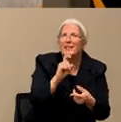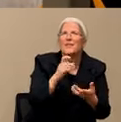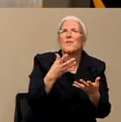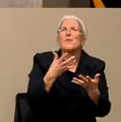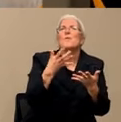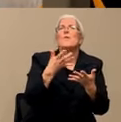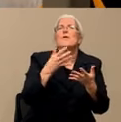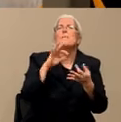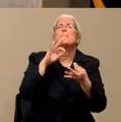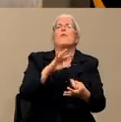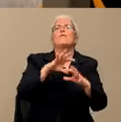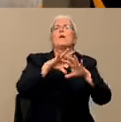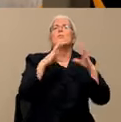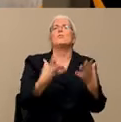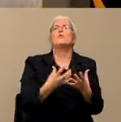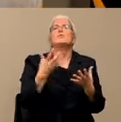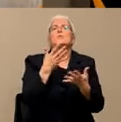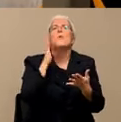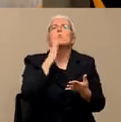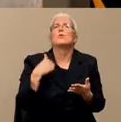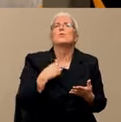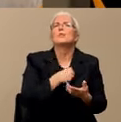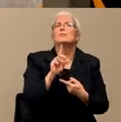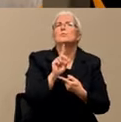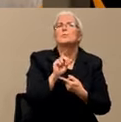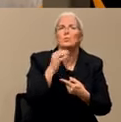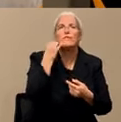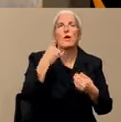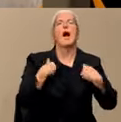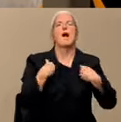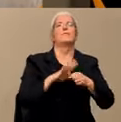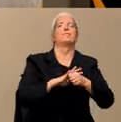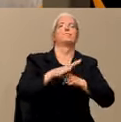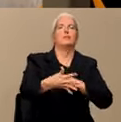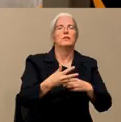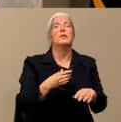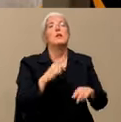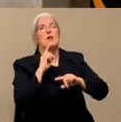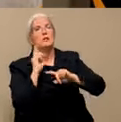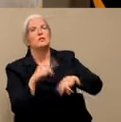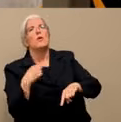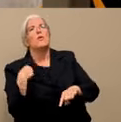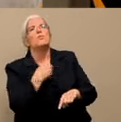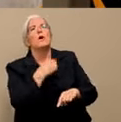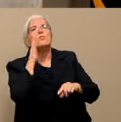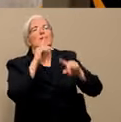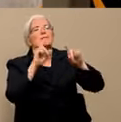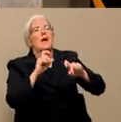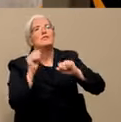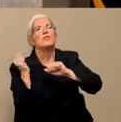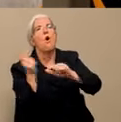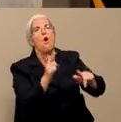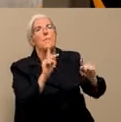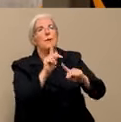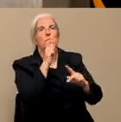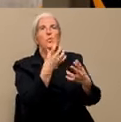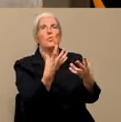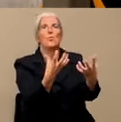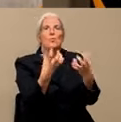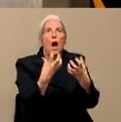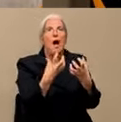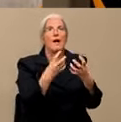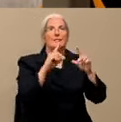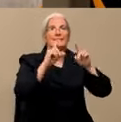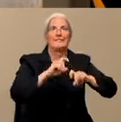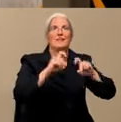the perfect world would be great. If everybody that wanted to test, needed a test, could get a test. Absolutely that's true. But right now, that is